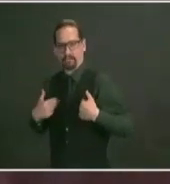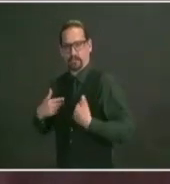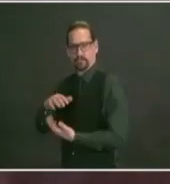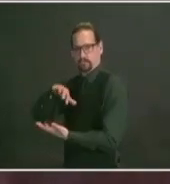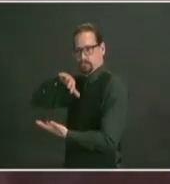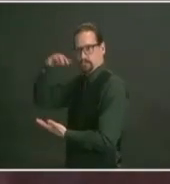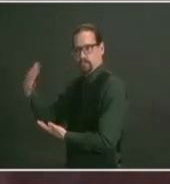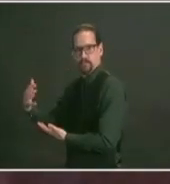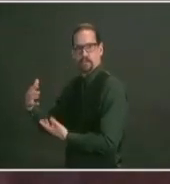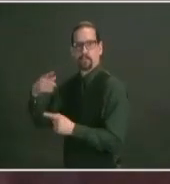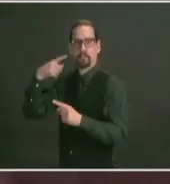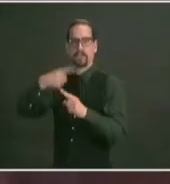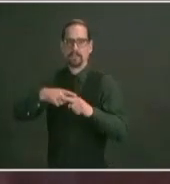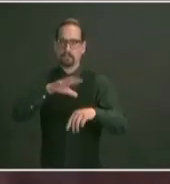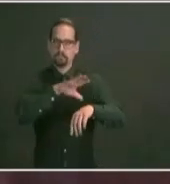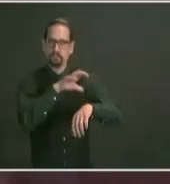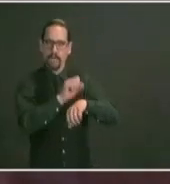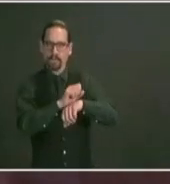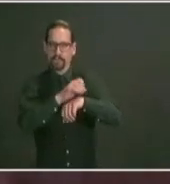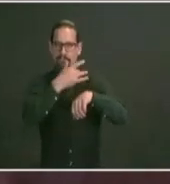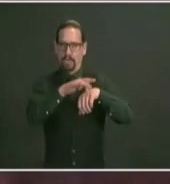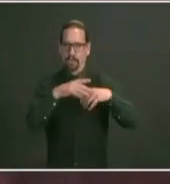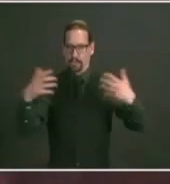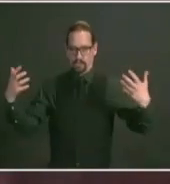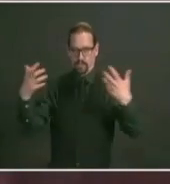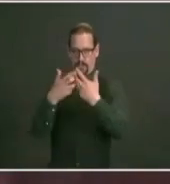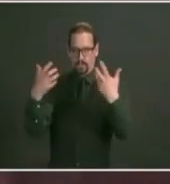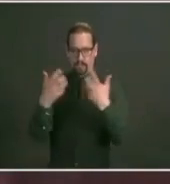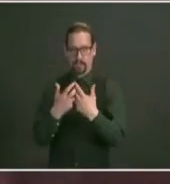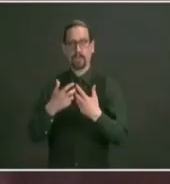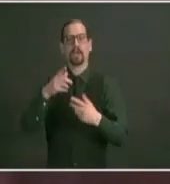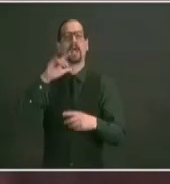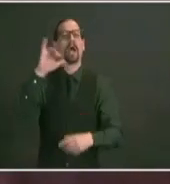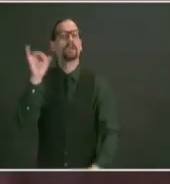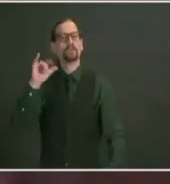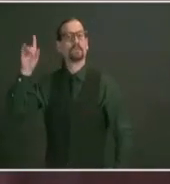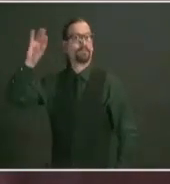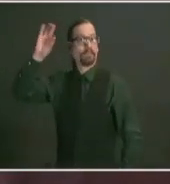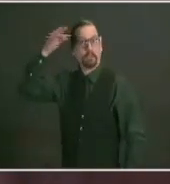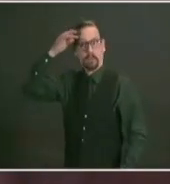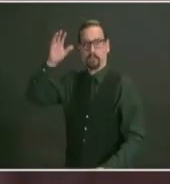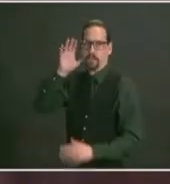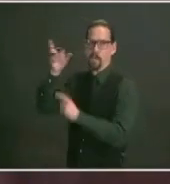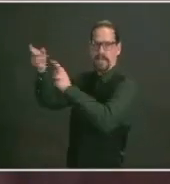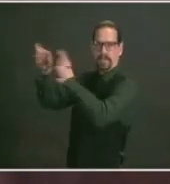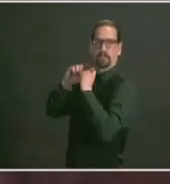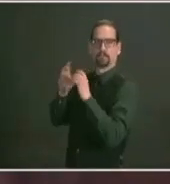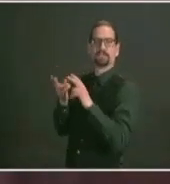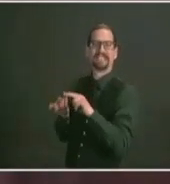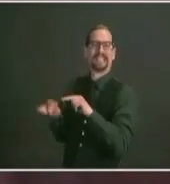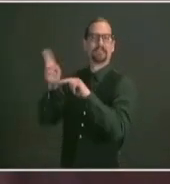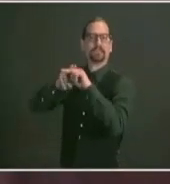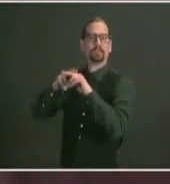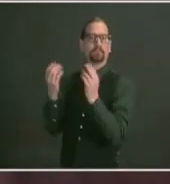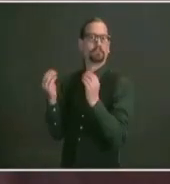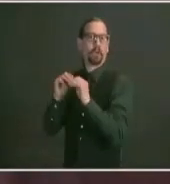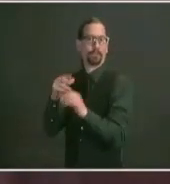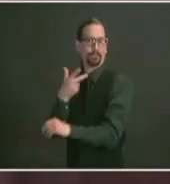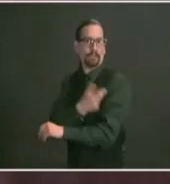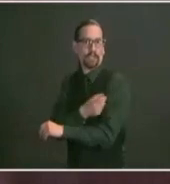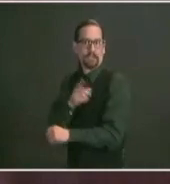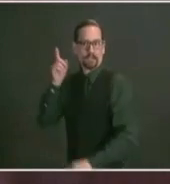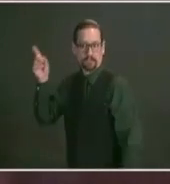another piece of good news is that more first dose appointments will become available because of the natural rhythm of our statewide vaccination effort